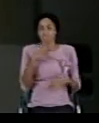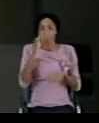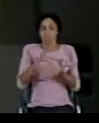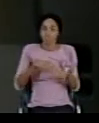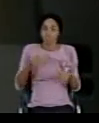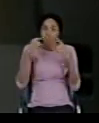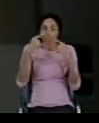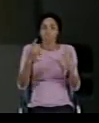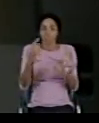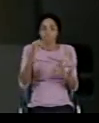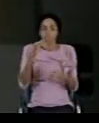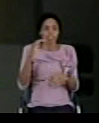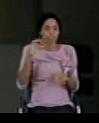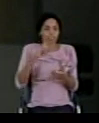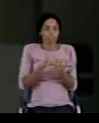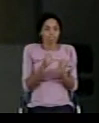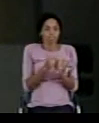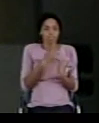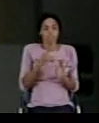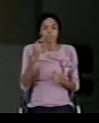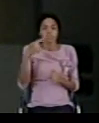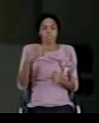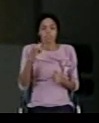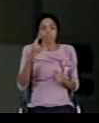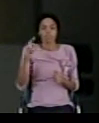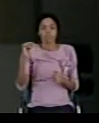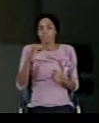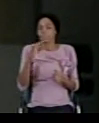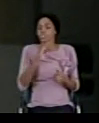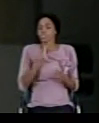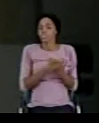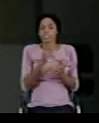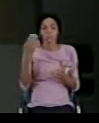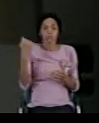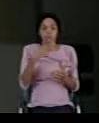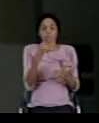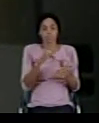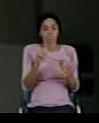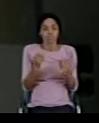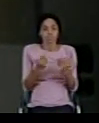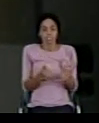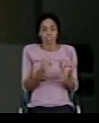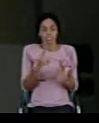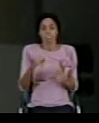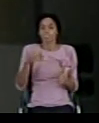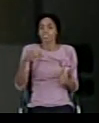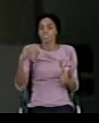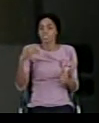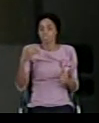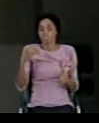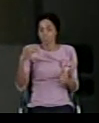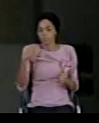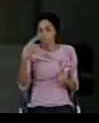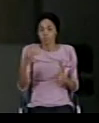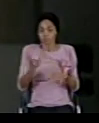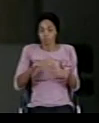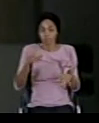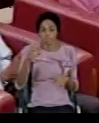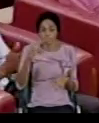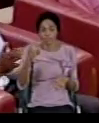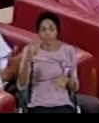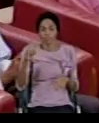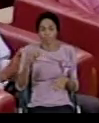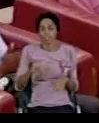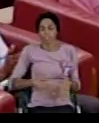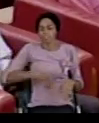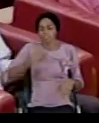and he made mention of the hall in which I am. And immediately, he made mention of the hall. I felt a shock in my body. Brethren,